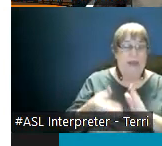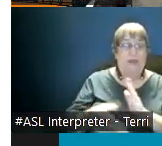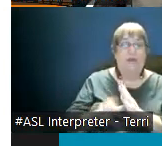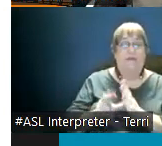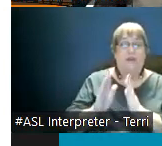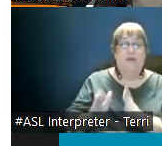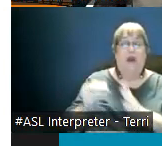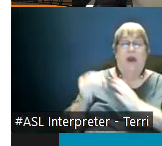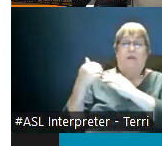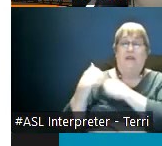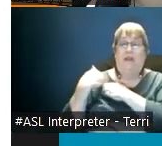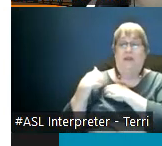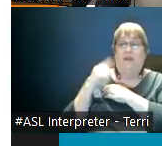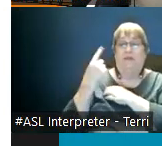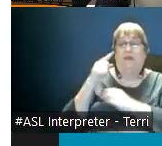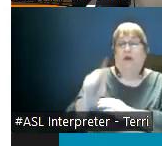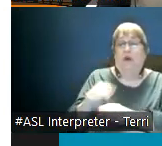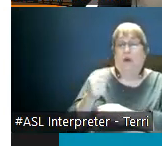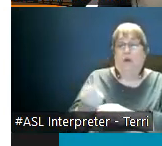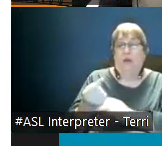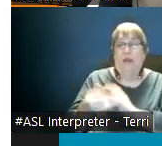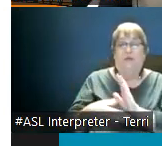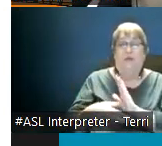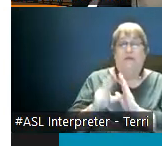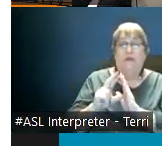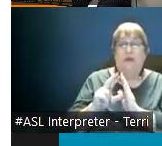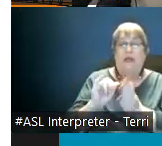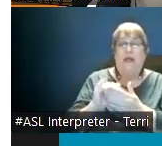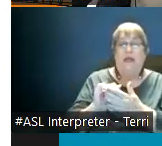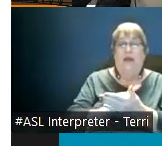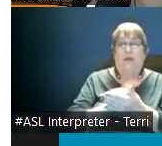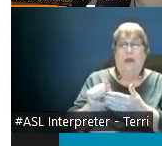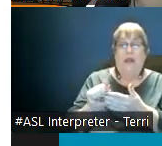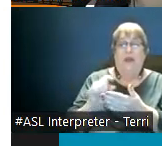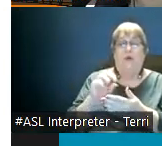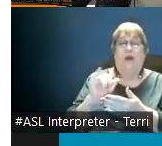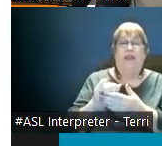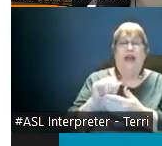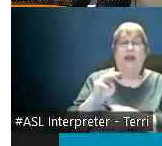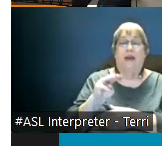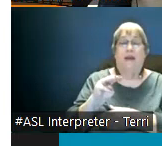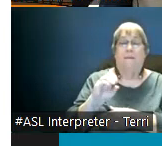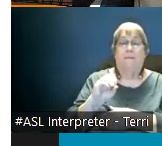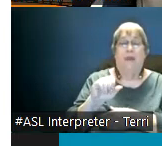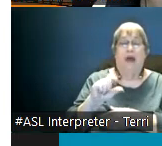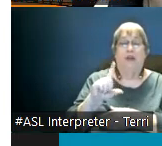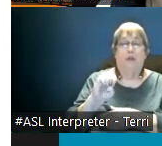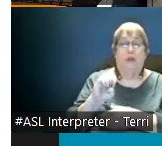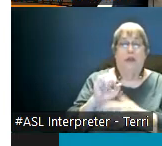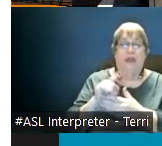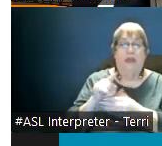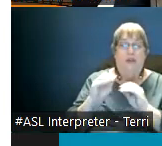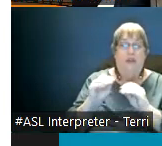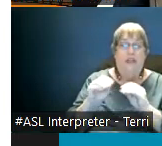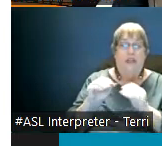for only reviewing um the week or the module that you're teaching that week they cannot uh